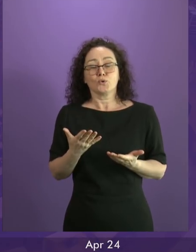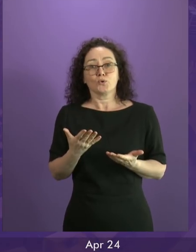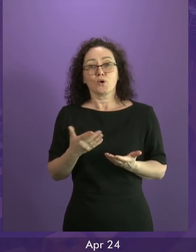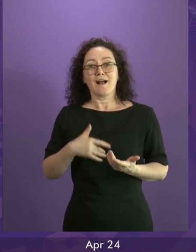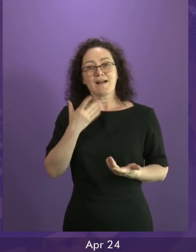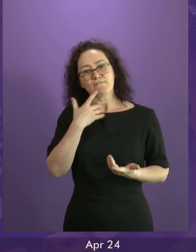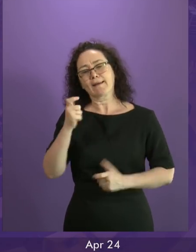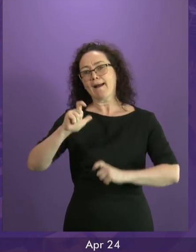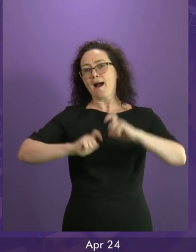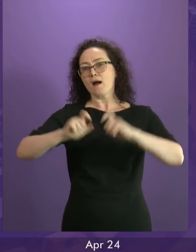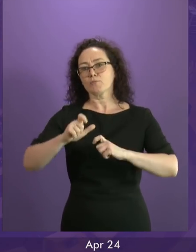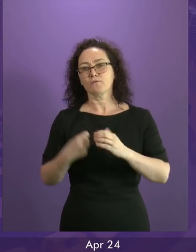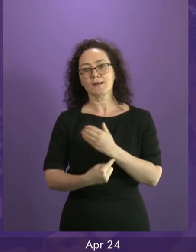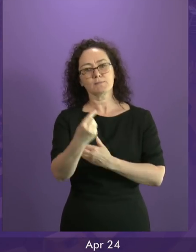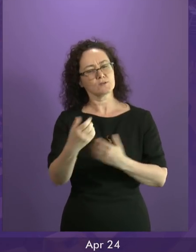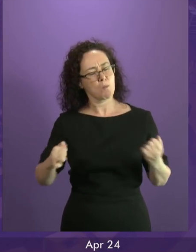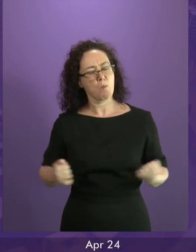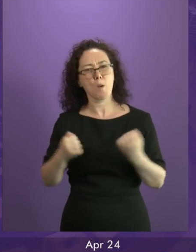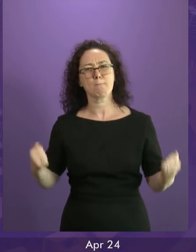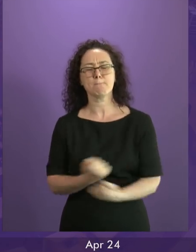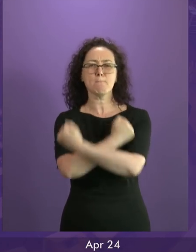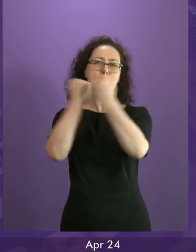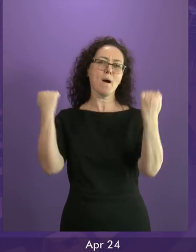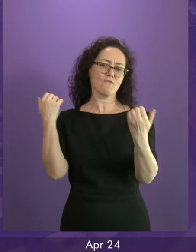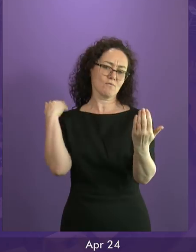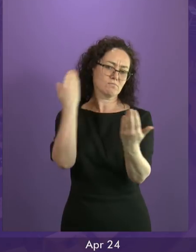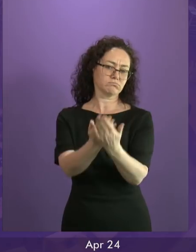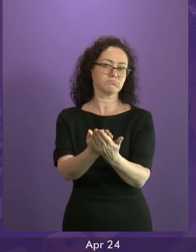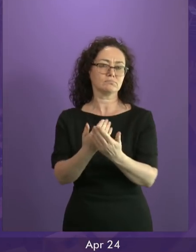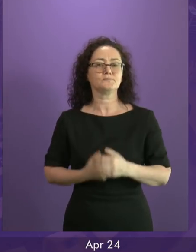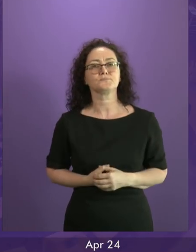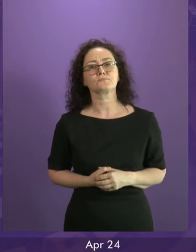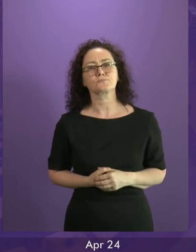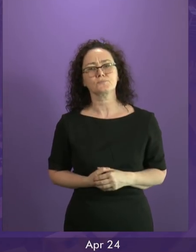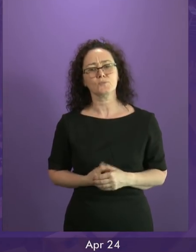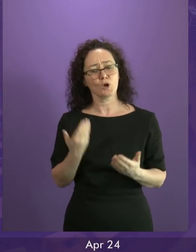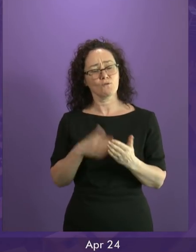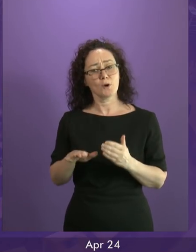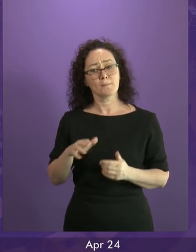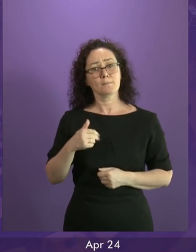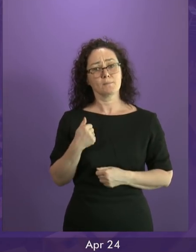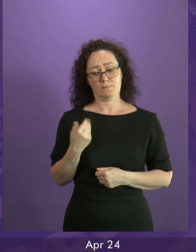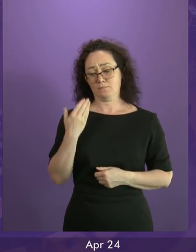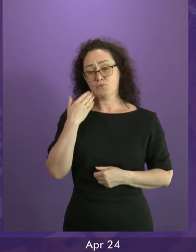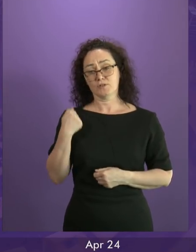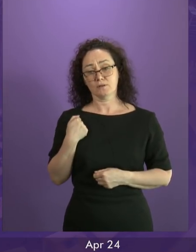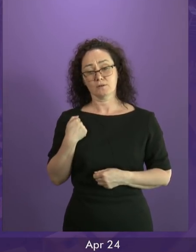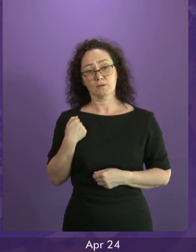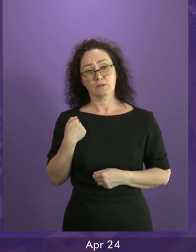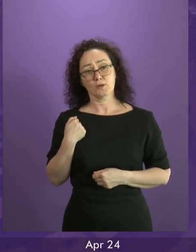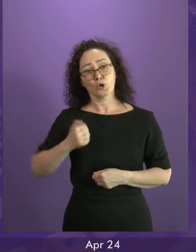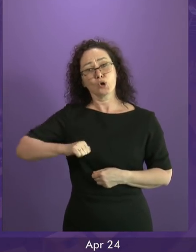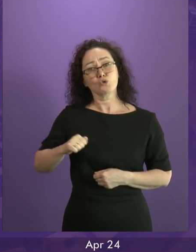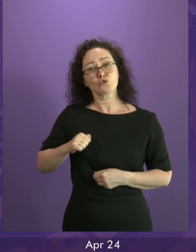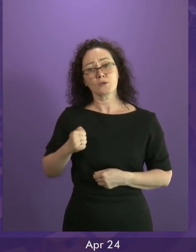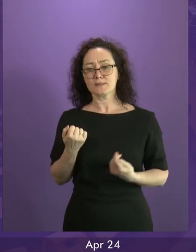in the UK since 2014. In that time, we have seen the limits of Scotland's influence within the UK, and